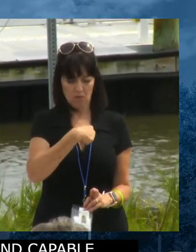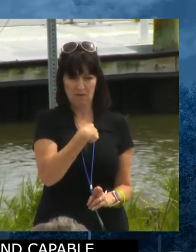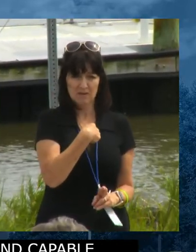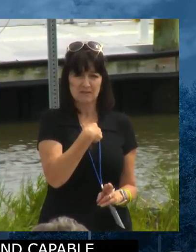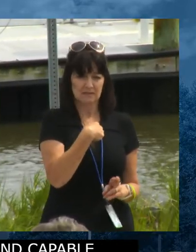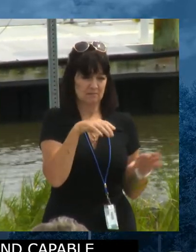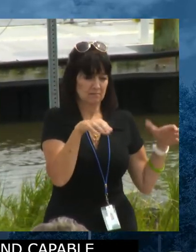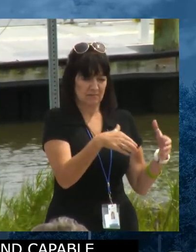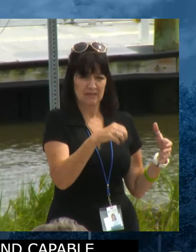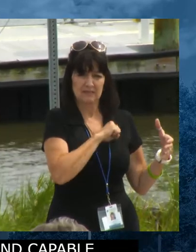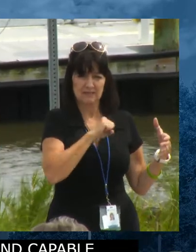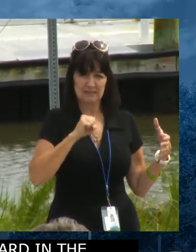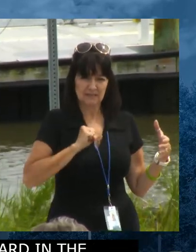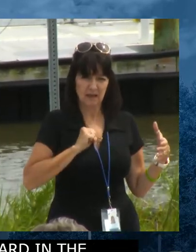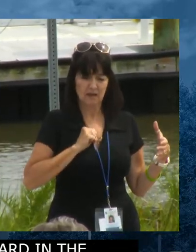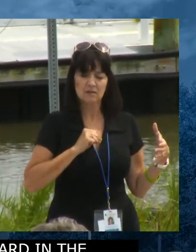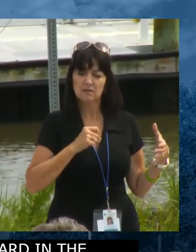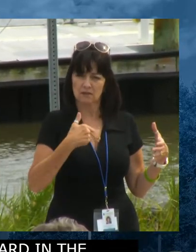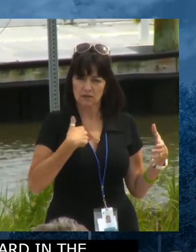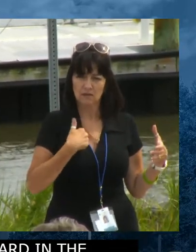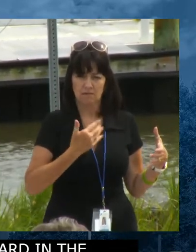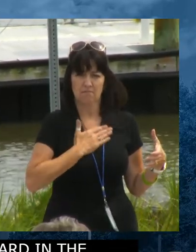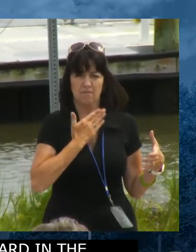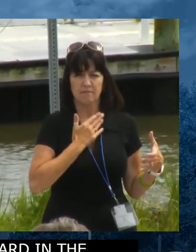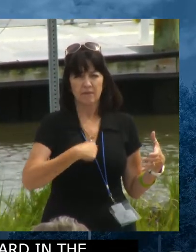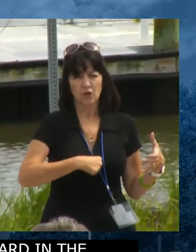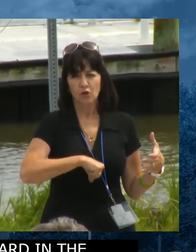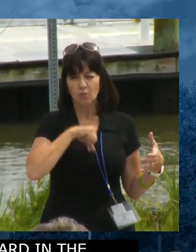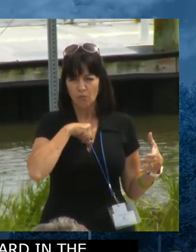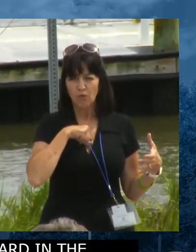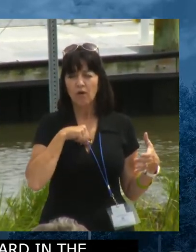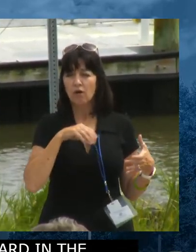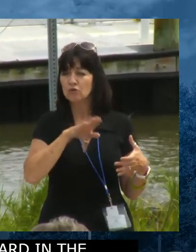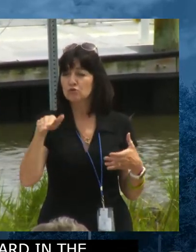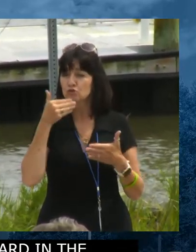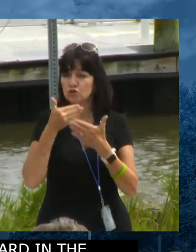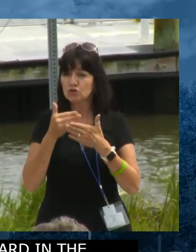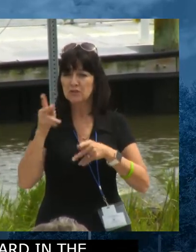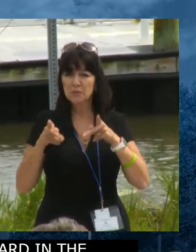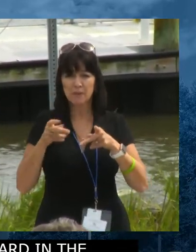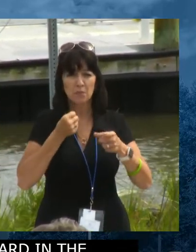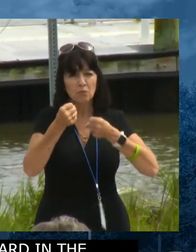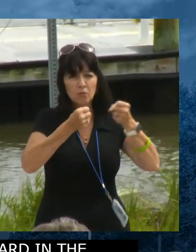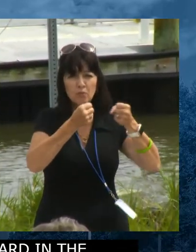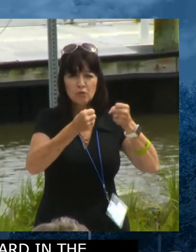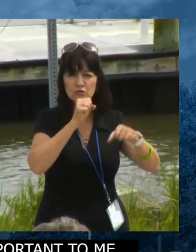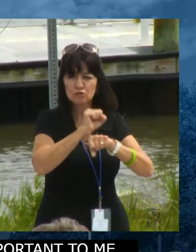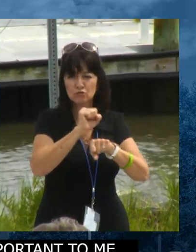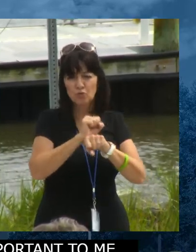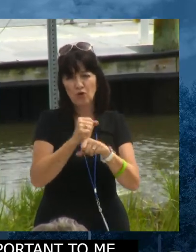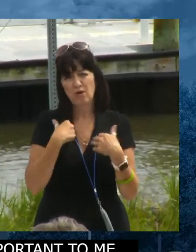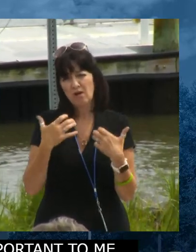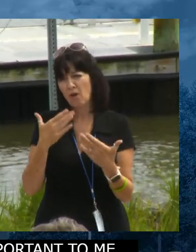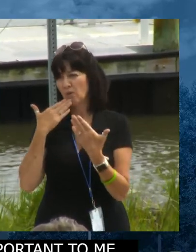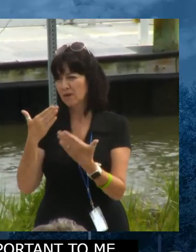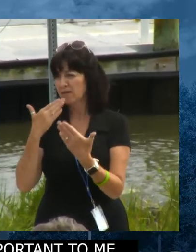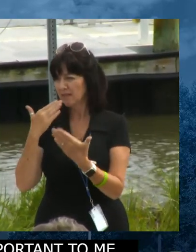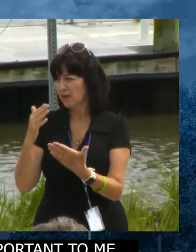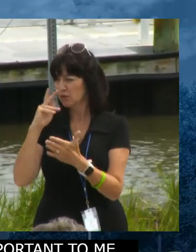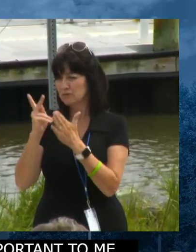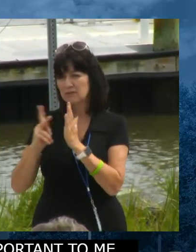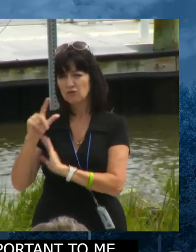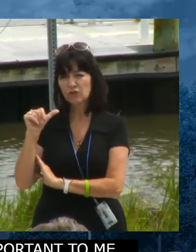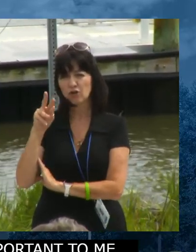made those confirmations and put good people to work on your behalf in these secretary positions. And Secretary Garvin, I want to thank you for your tremendous work.